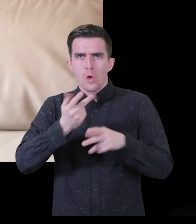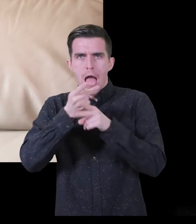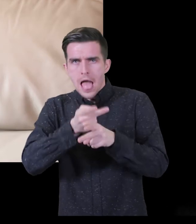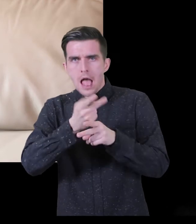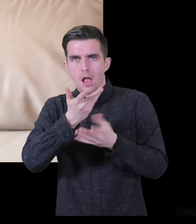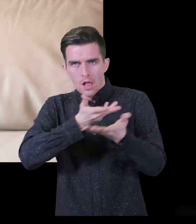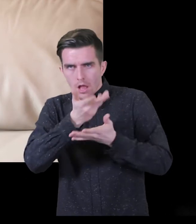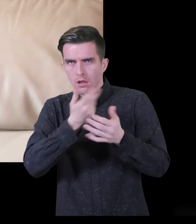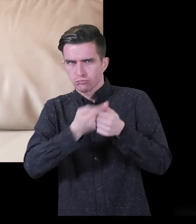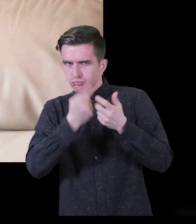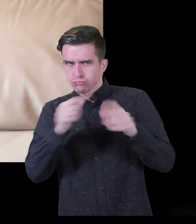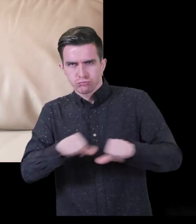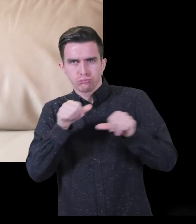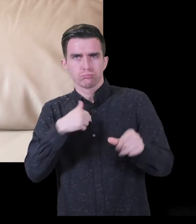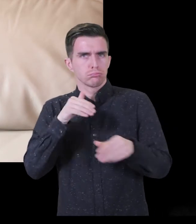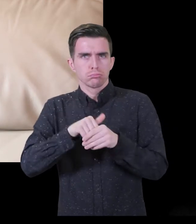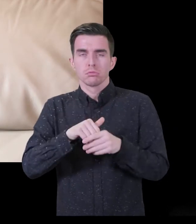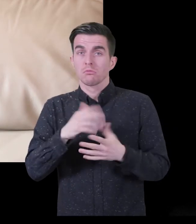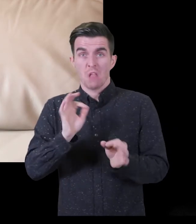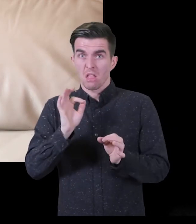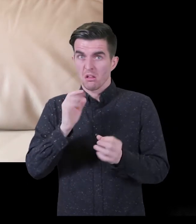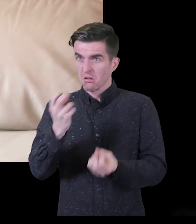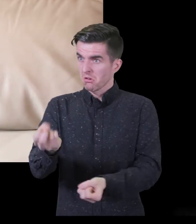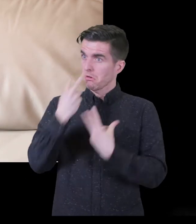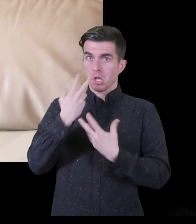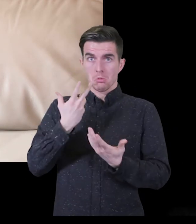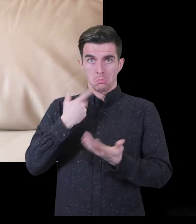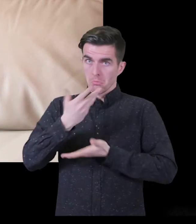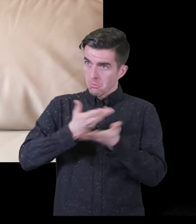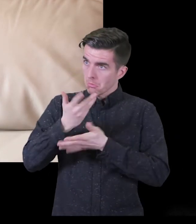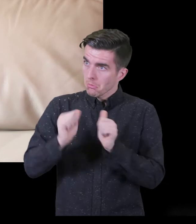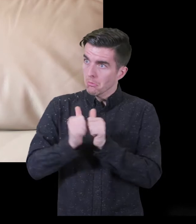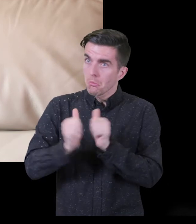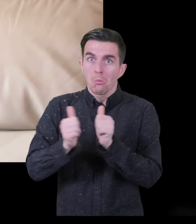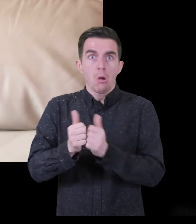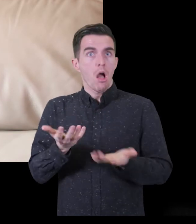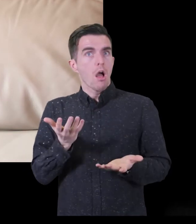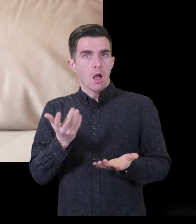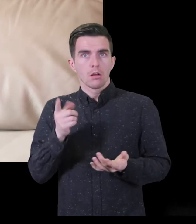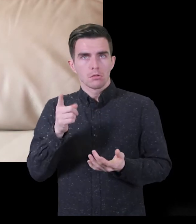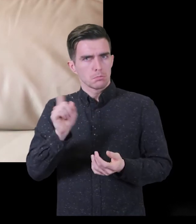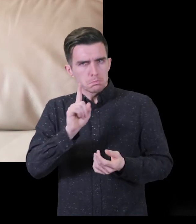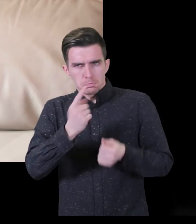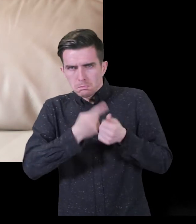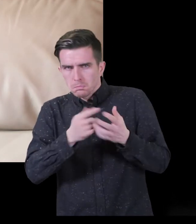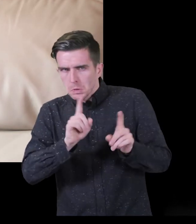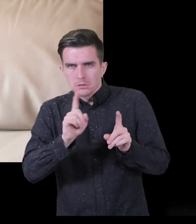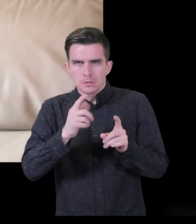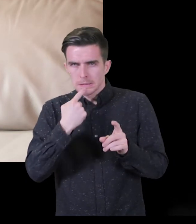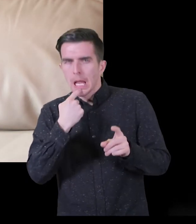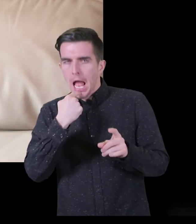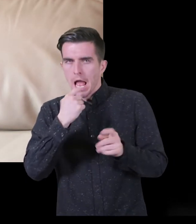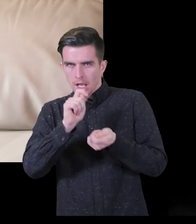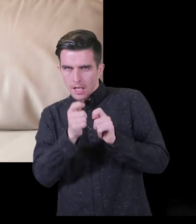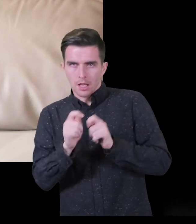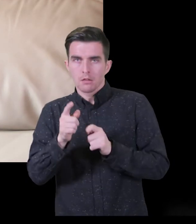once was anything suggested to me. They said, what do you have difficulty with? And when I highlighted the areas that I had difficulty with, like lighting,